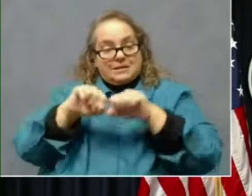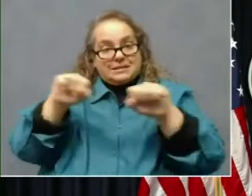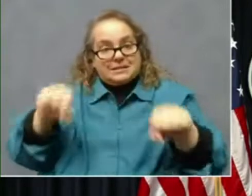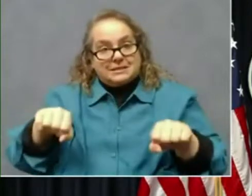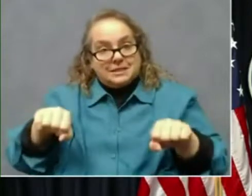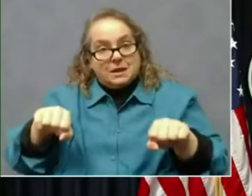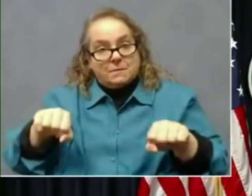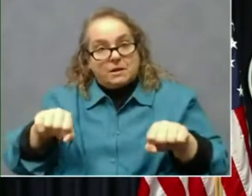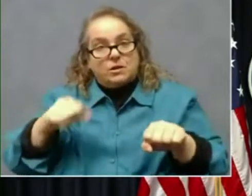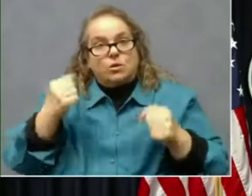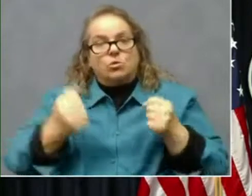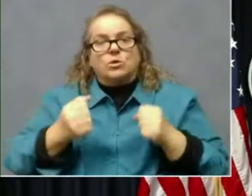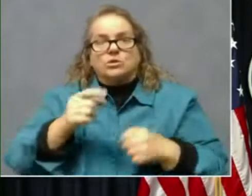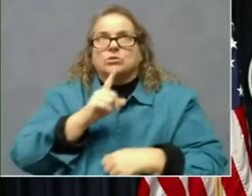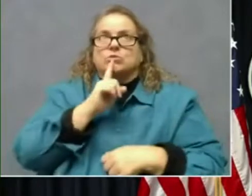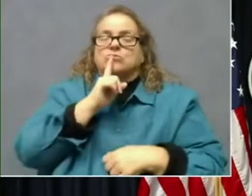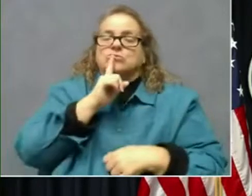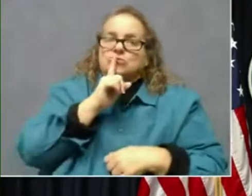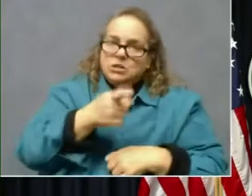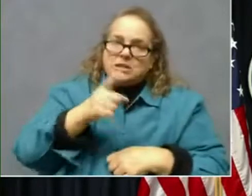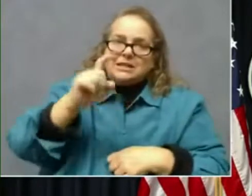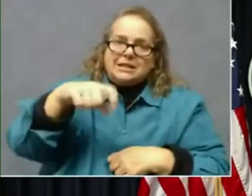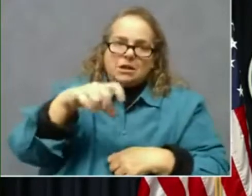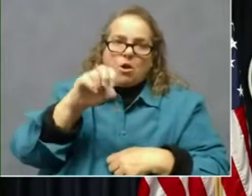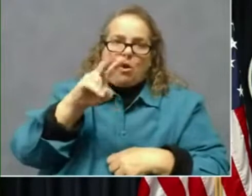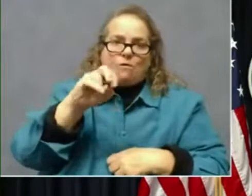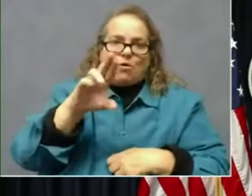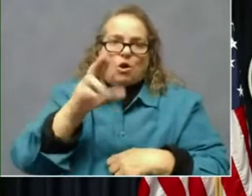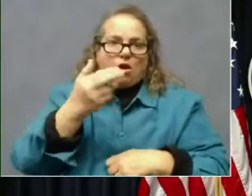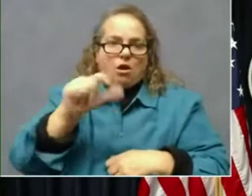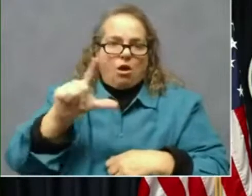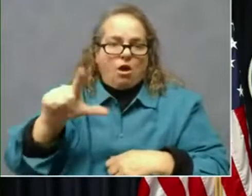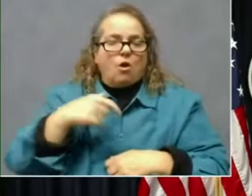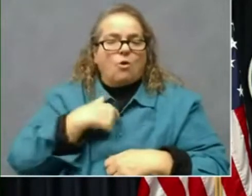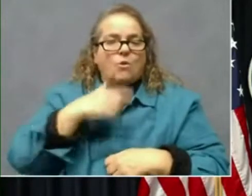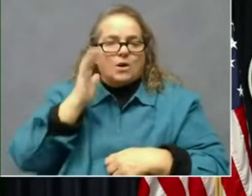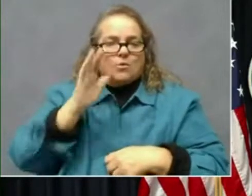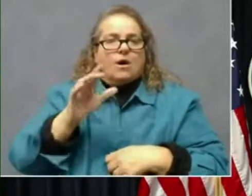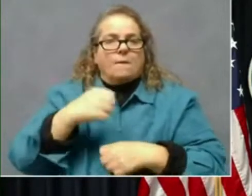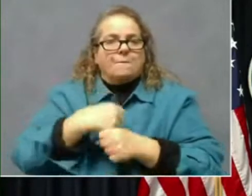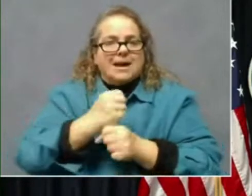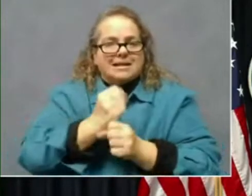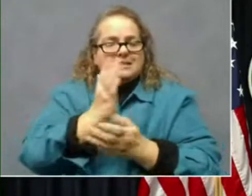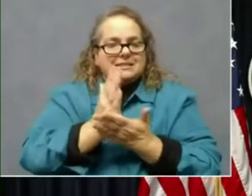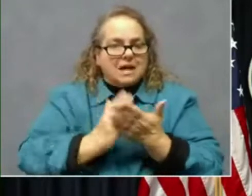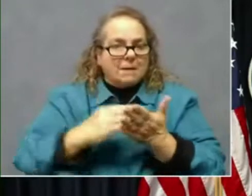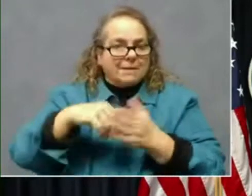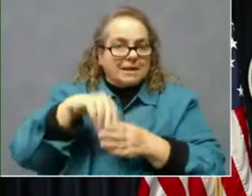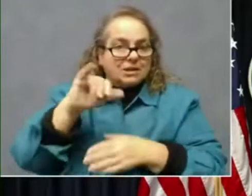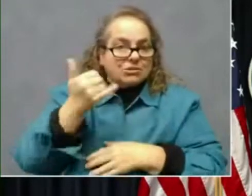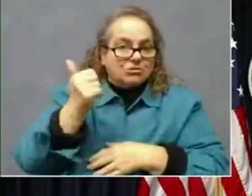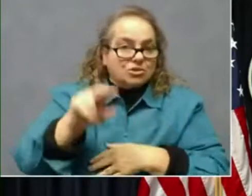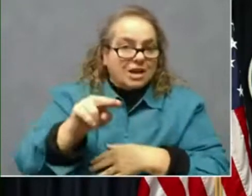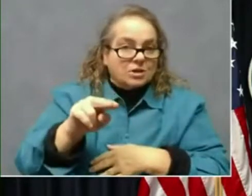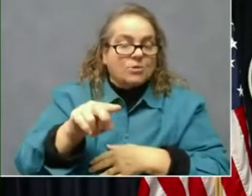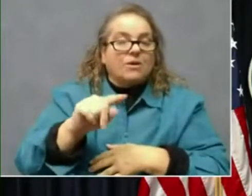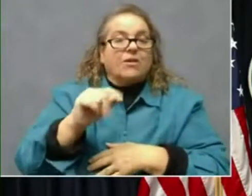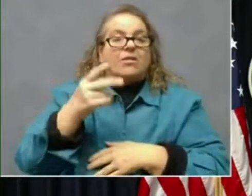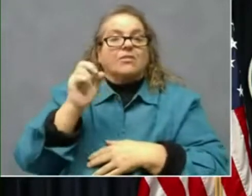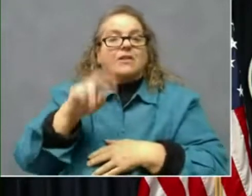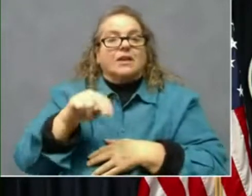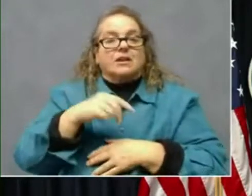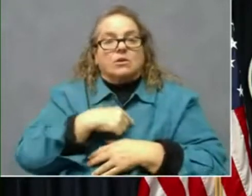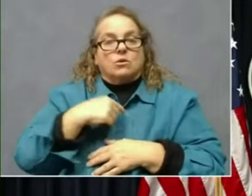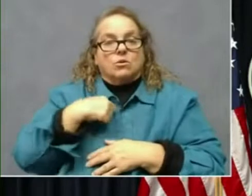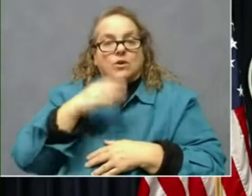desperately needs an overhaul. We're going to be able to make some in January, I believe. Uh, and then, uh, we are scoring